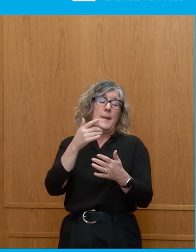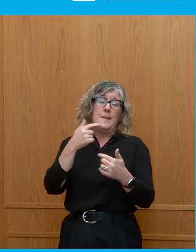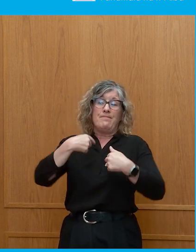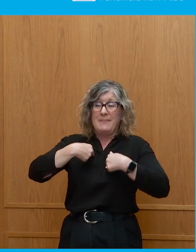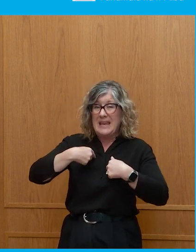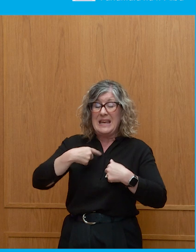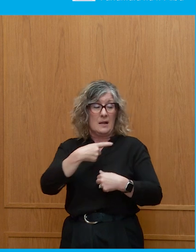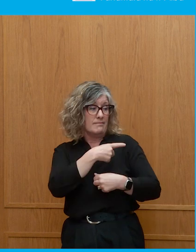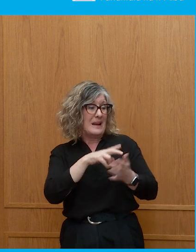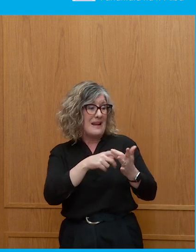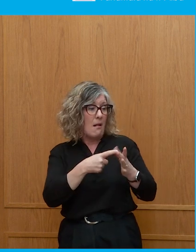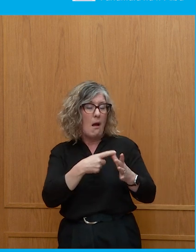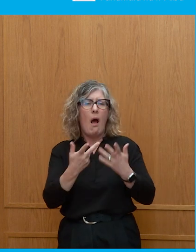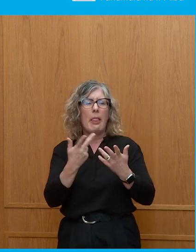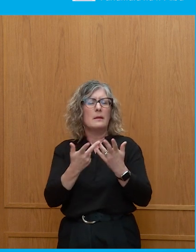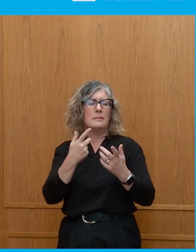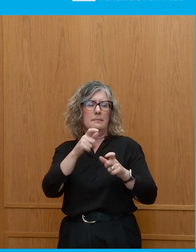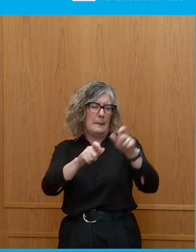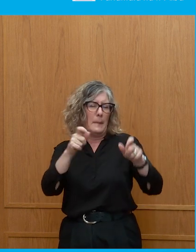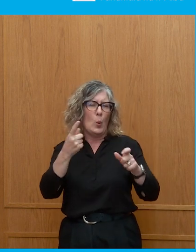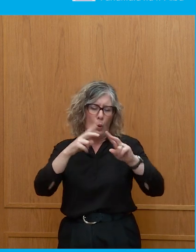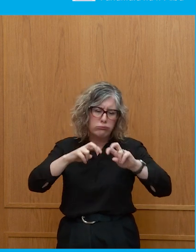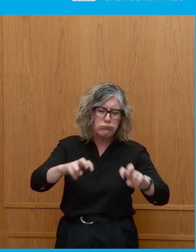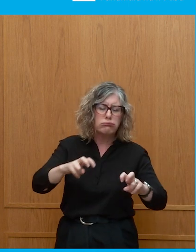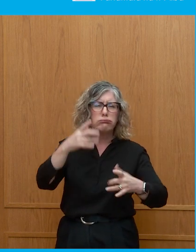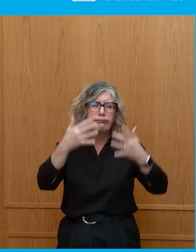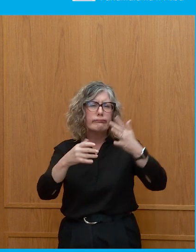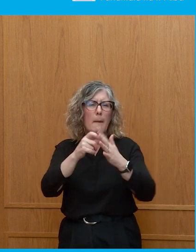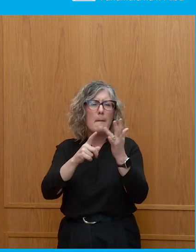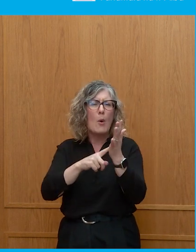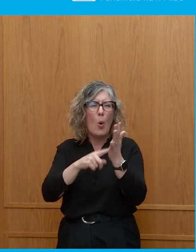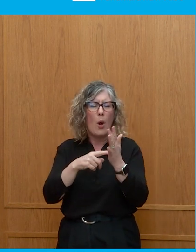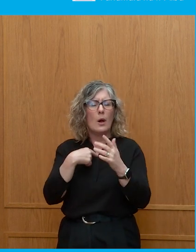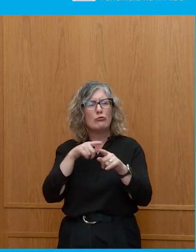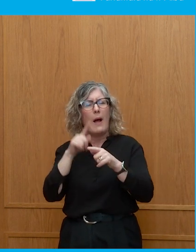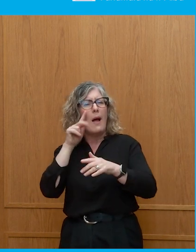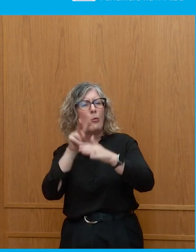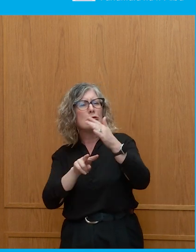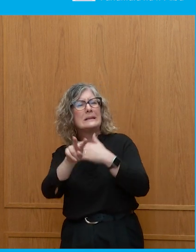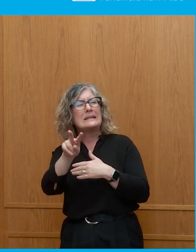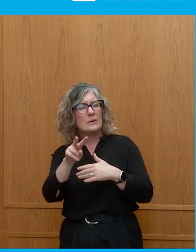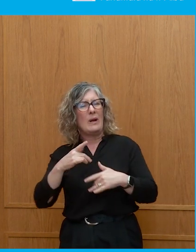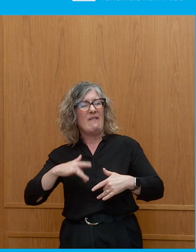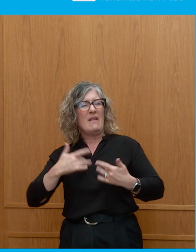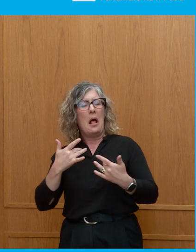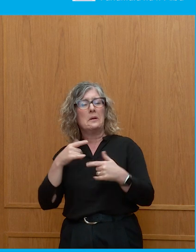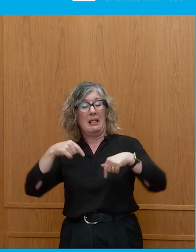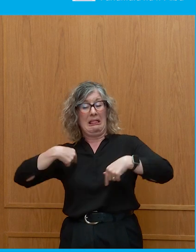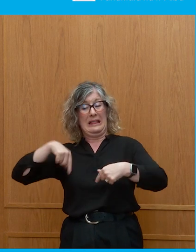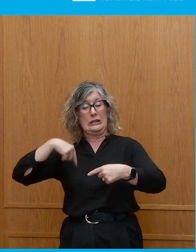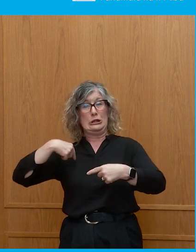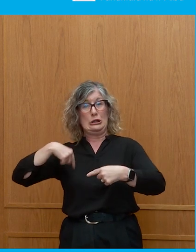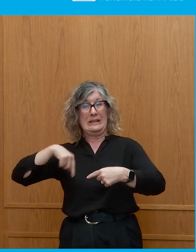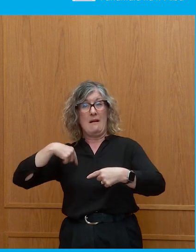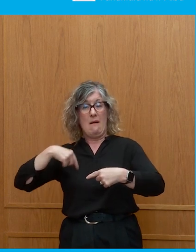were saying that the, you know, predicting in advance of this year's election that turnout would be low is